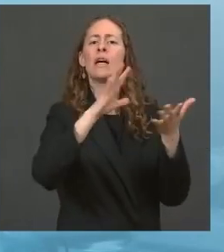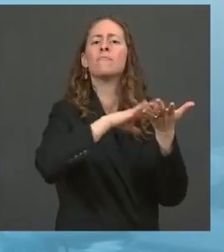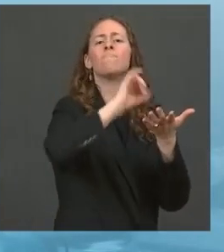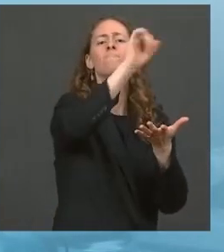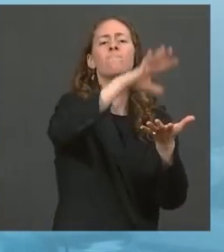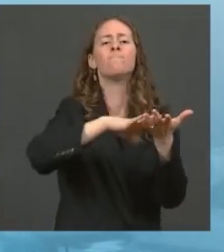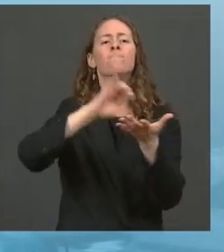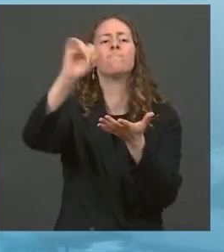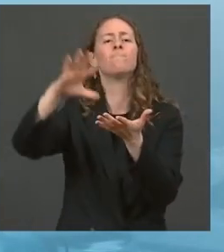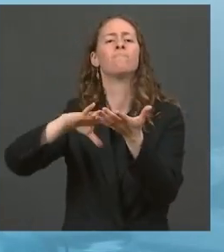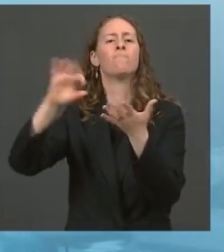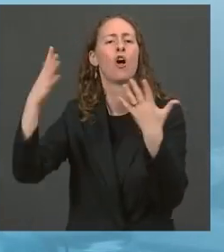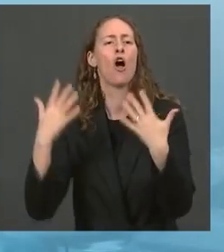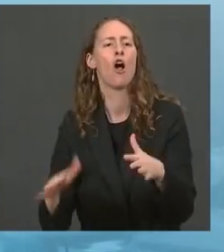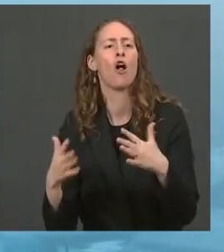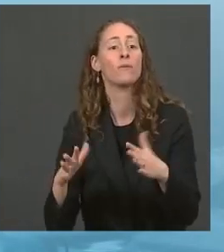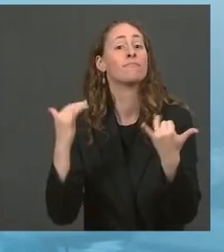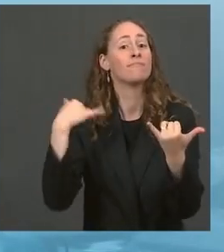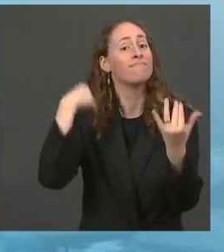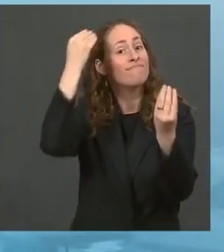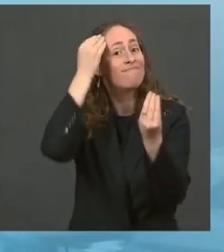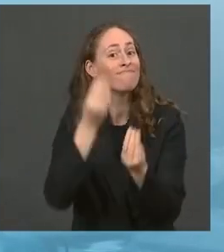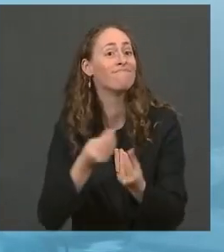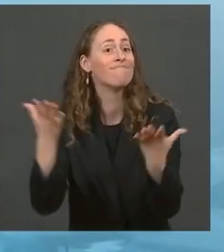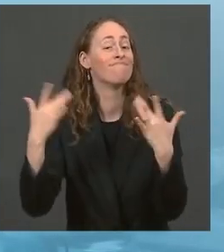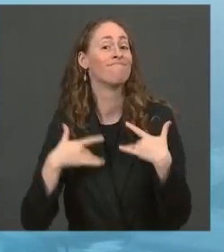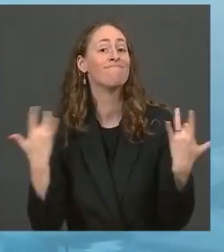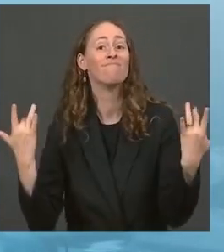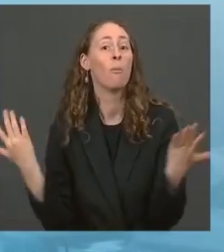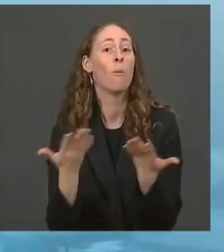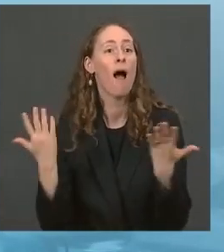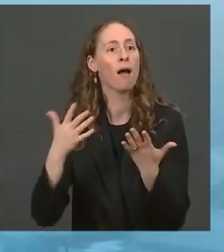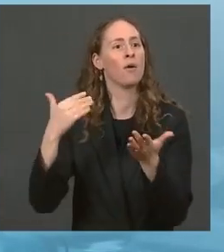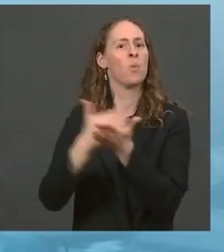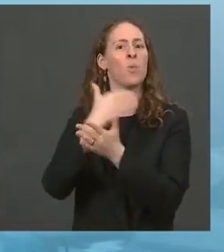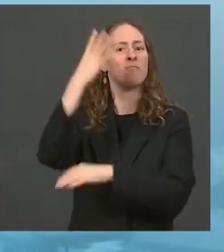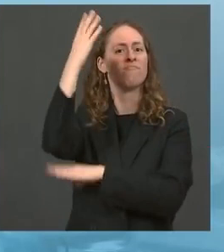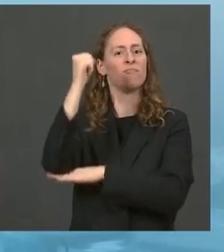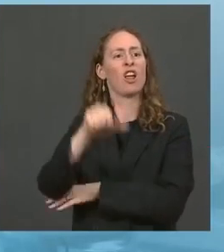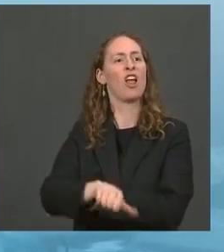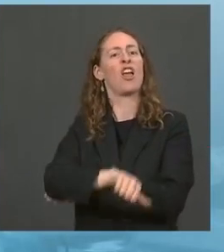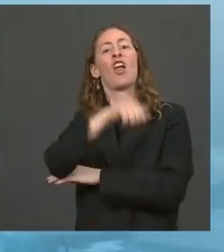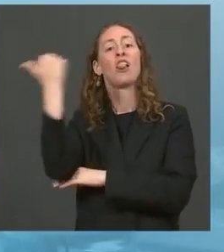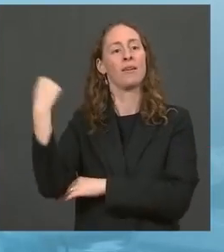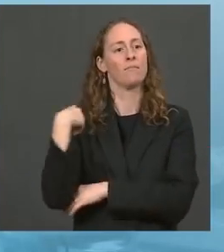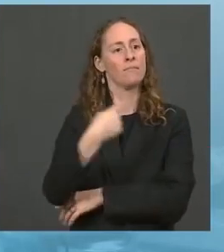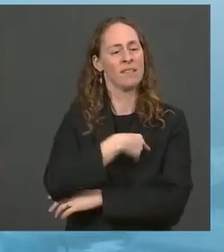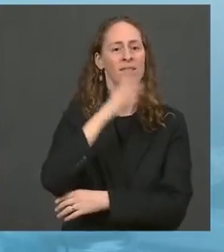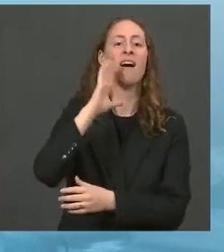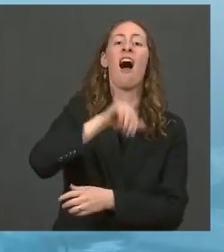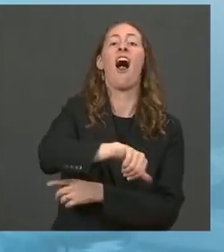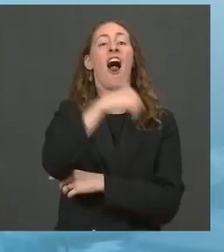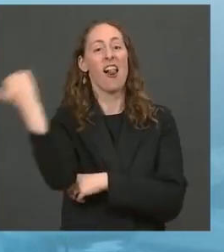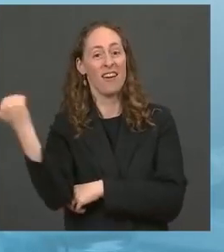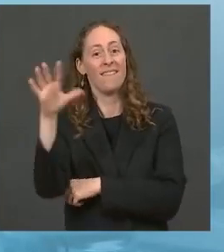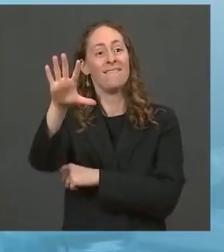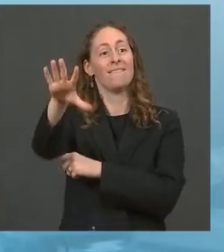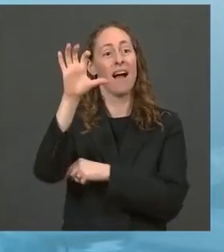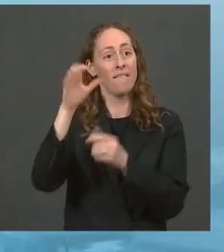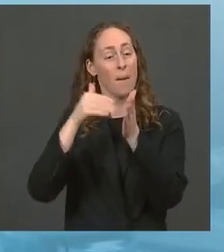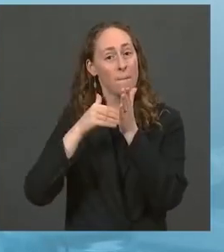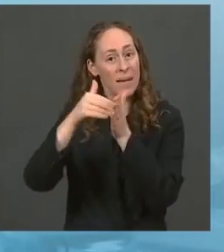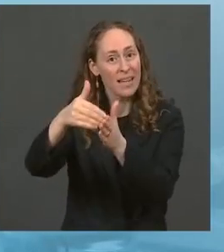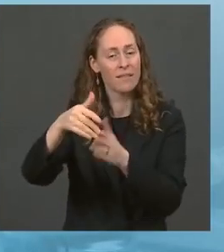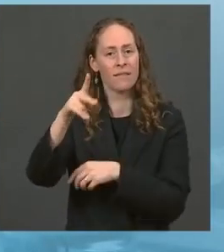I'm announcing another historic commitment. The United States is buying another half billion doses of Pfizer to donate to